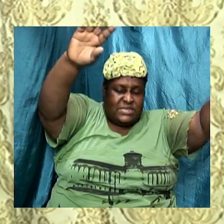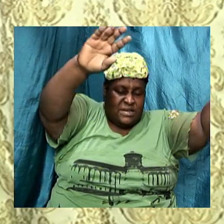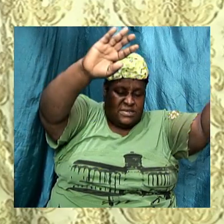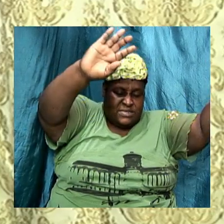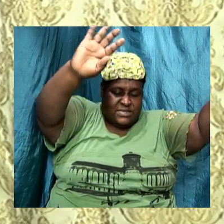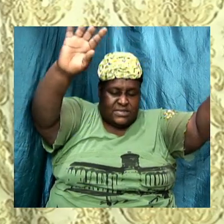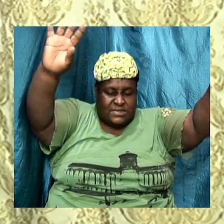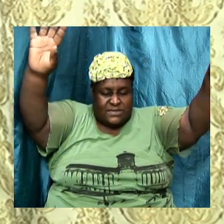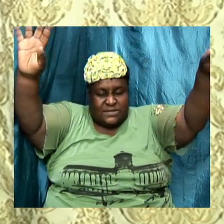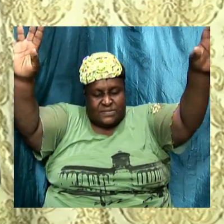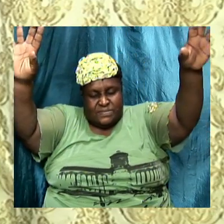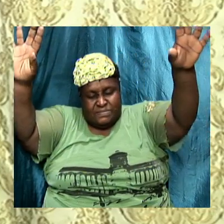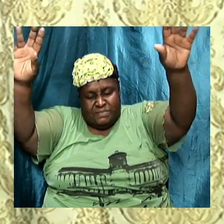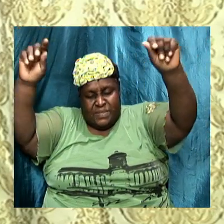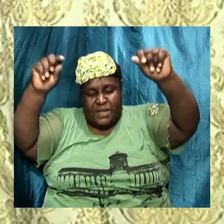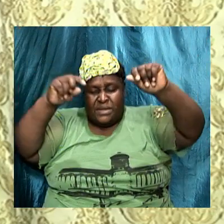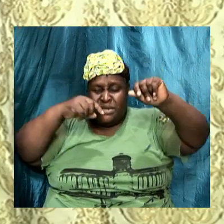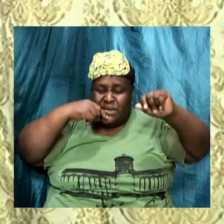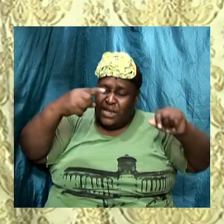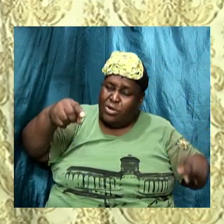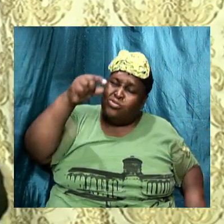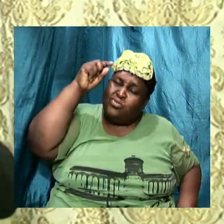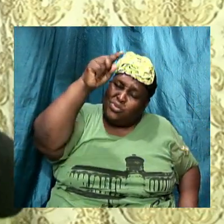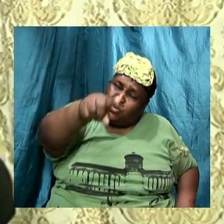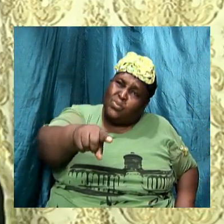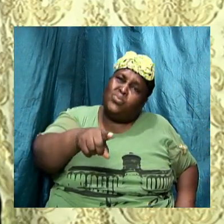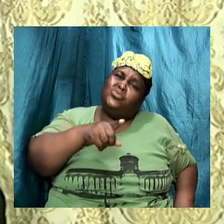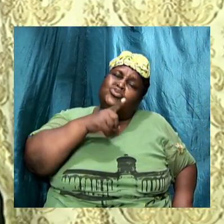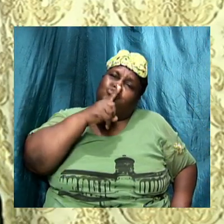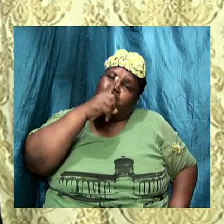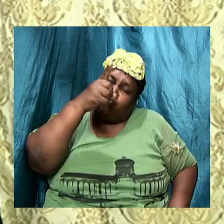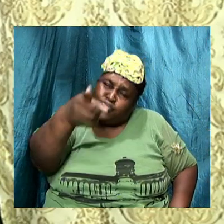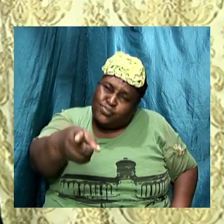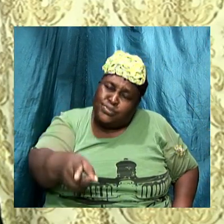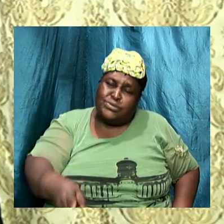I tell you the truth oh Jesus